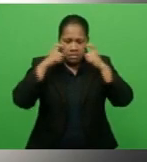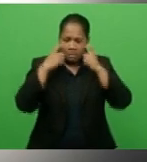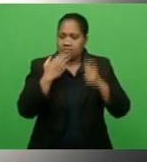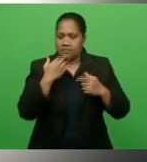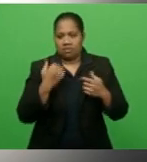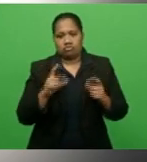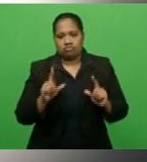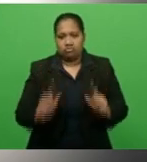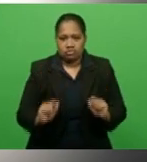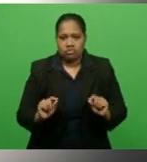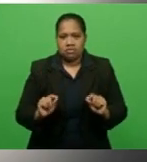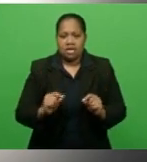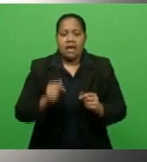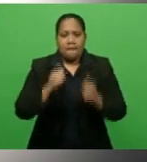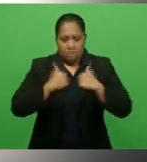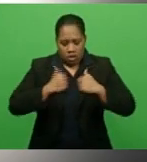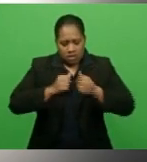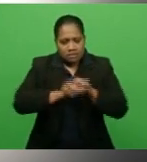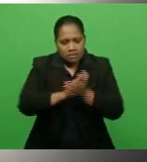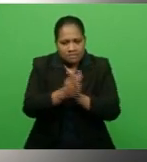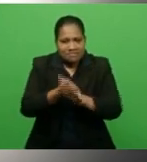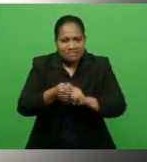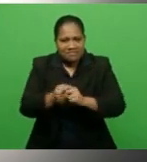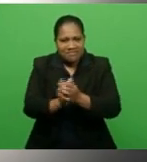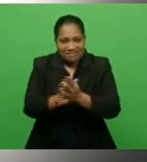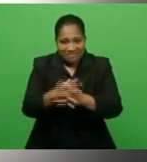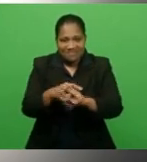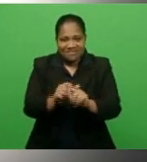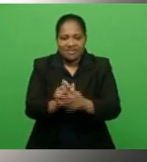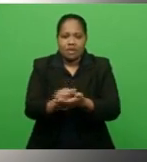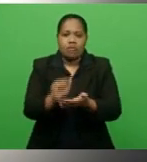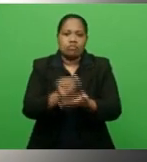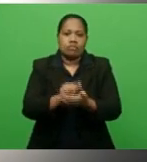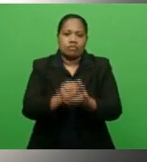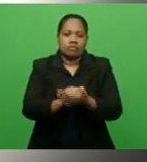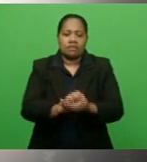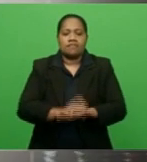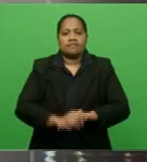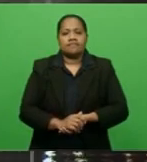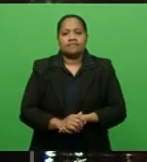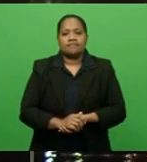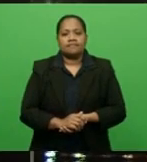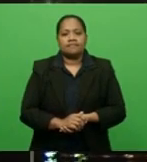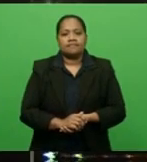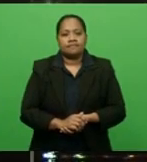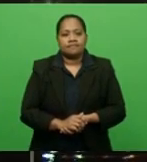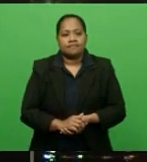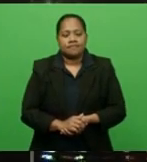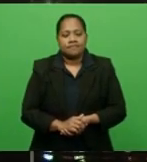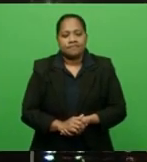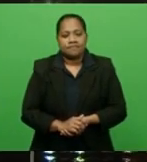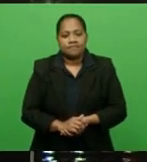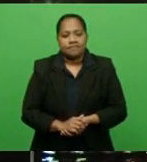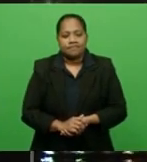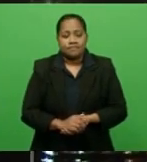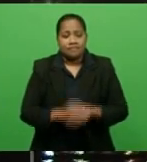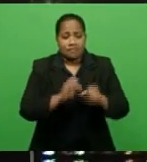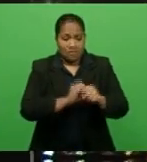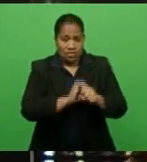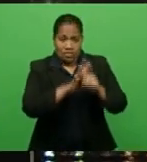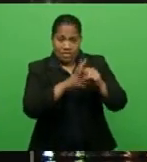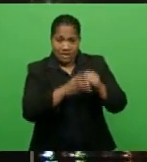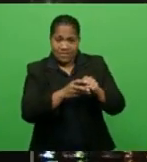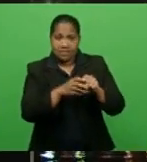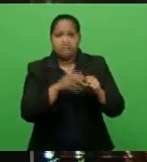simple hygiene of washing hands with soap and water. Lena Rees, FBC News. The coronavirus pandemic